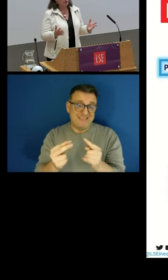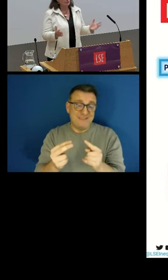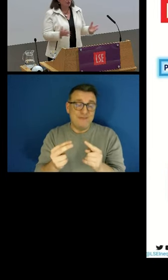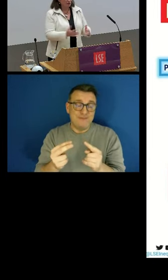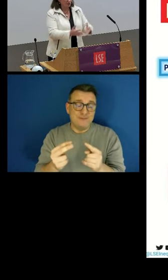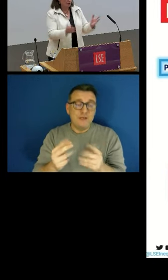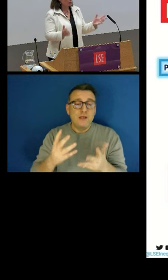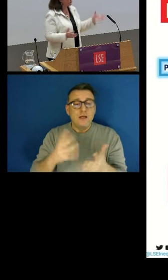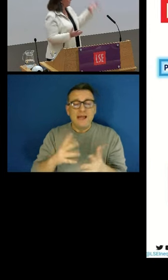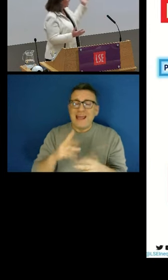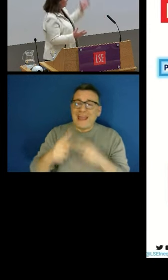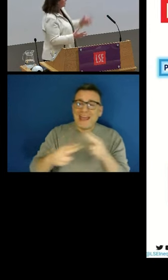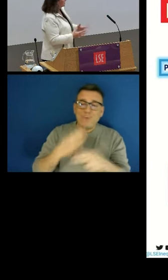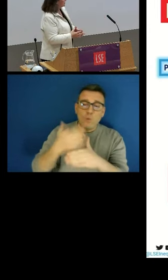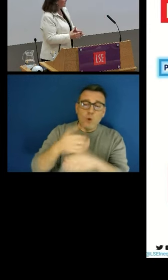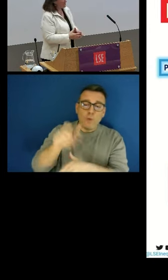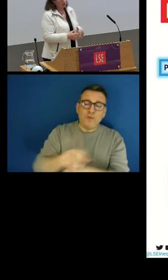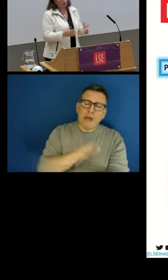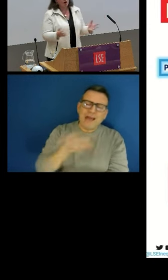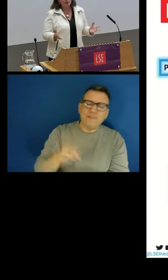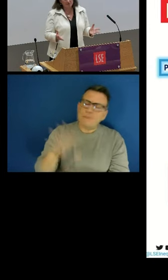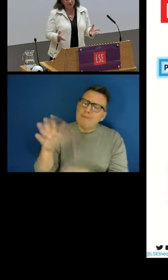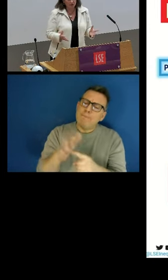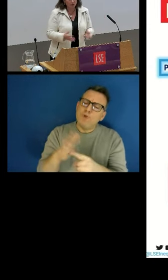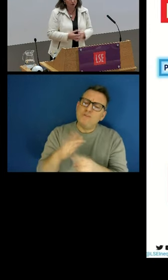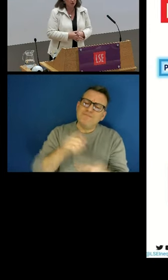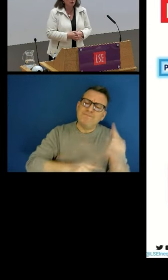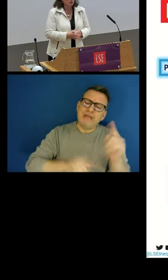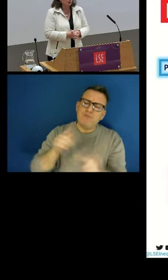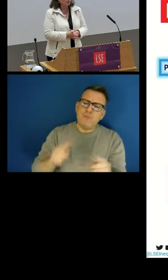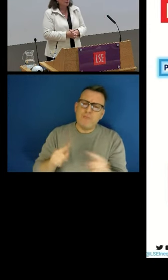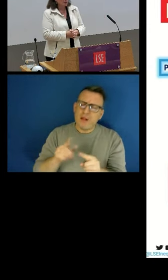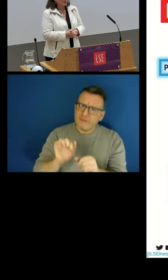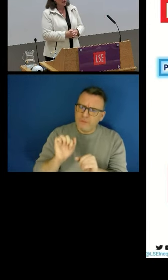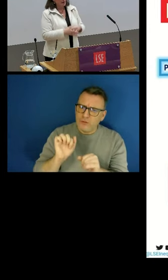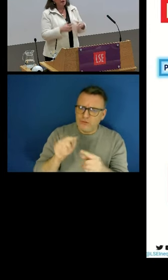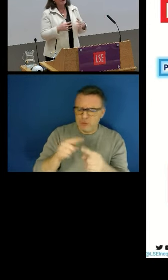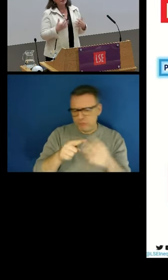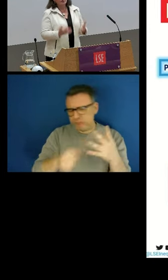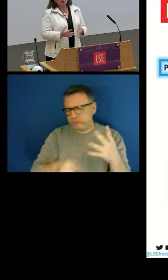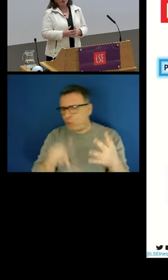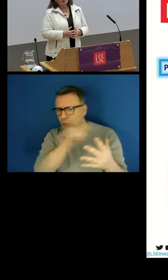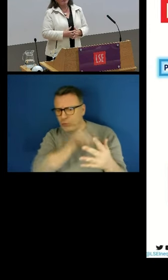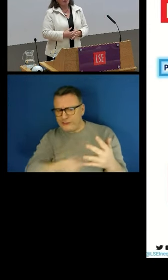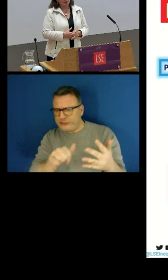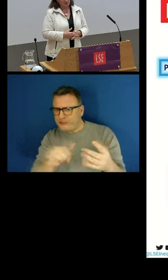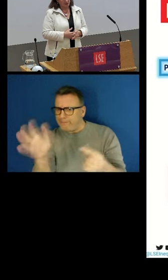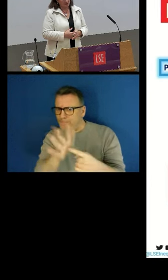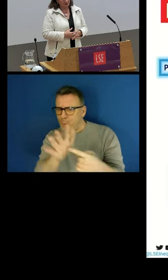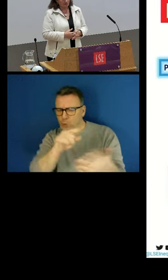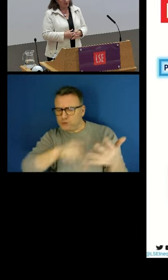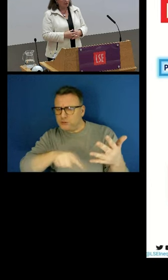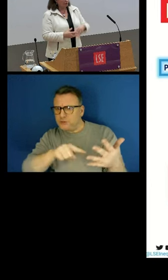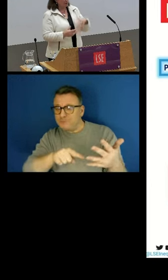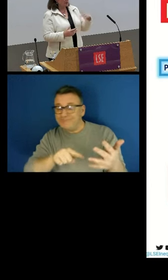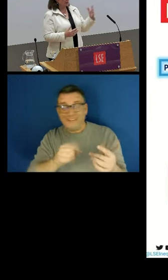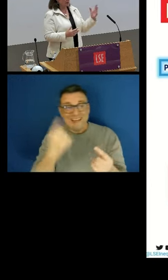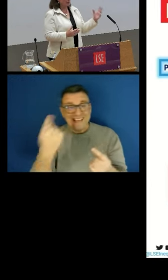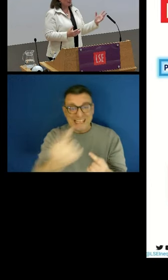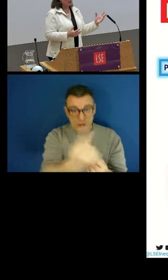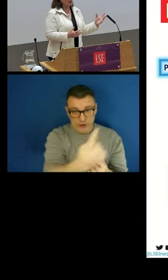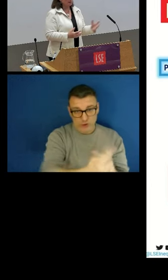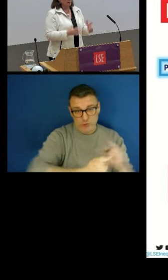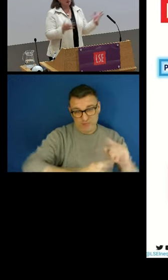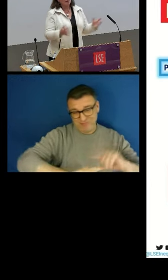about? What is the most important variable of these or other variables to you? They may give us very different answers. And if you